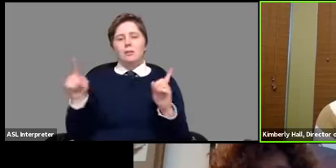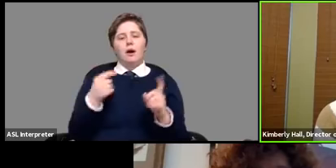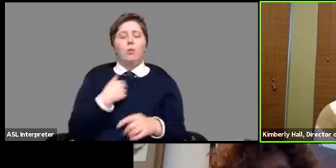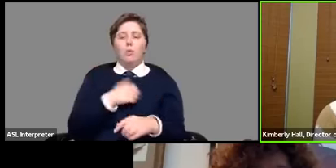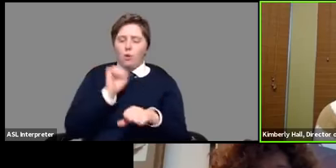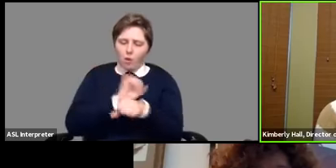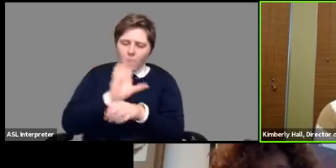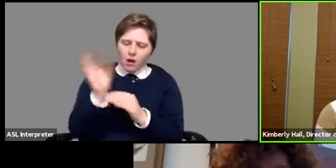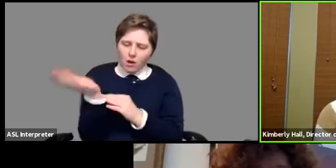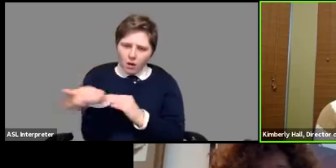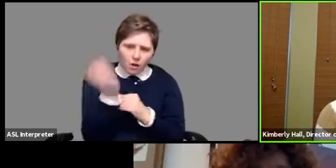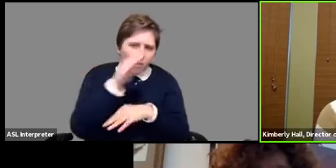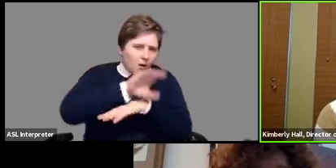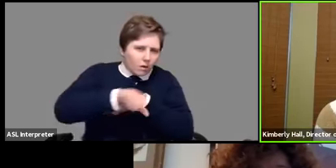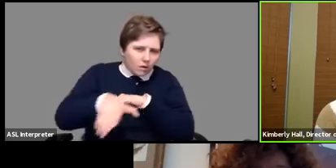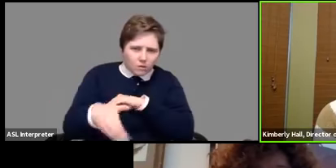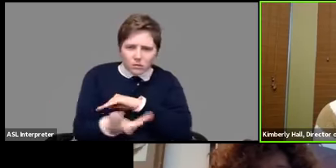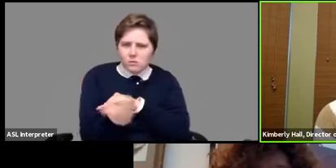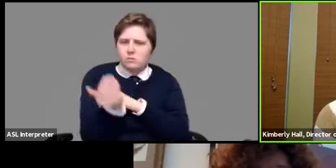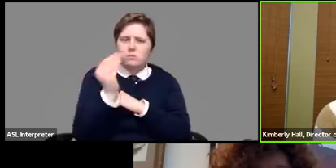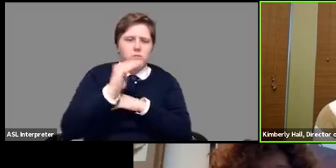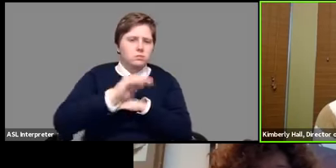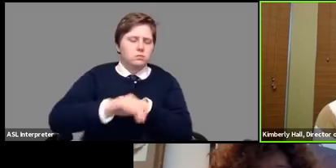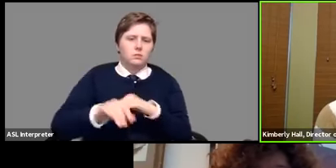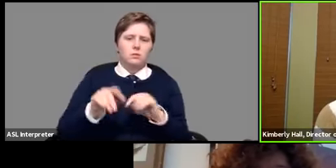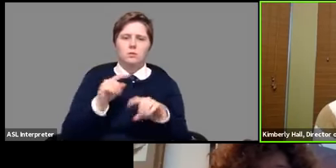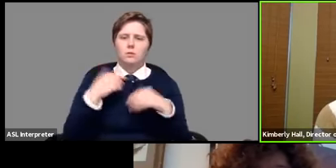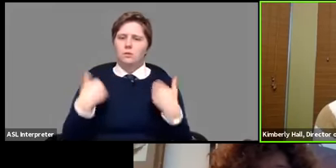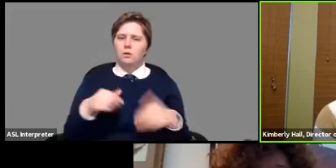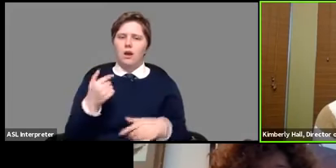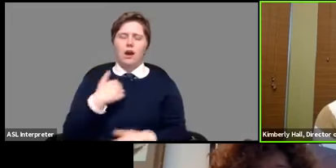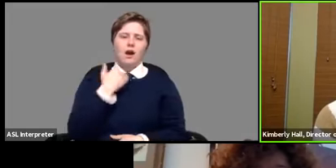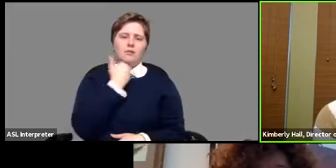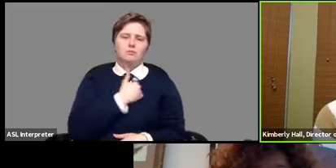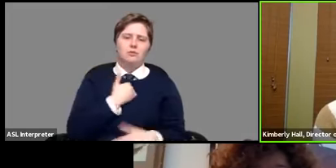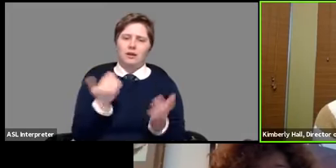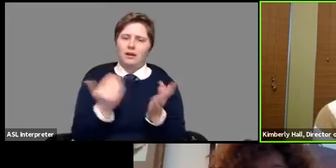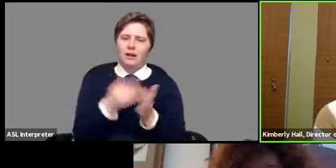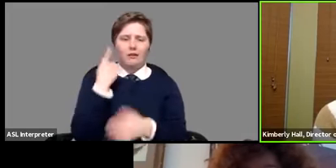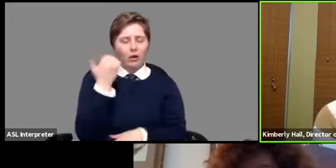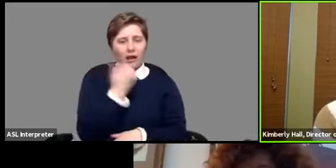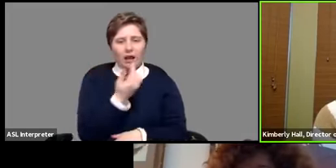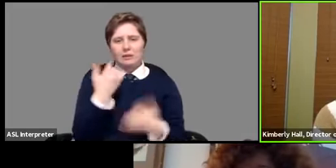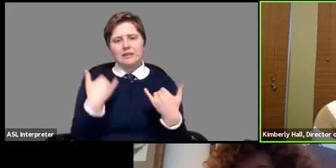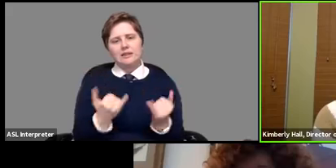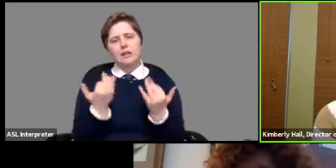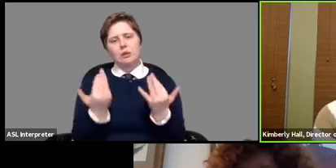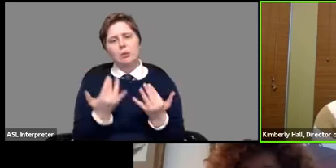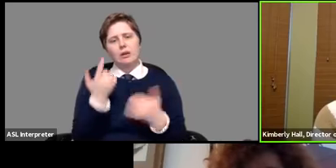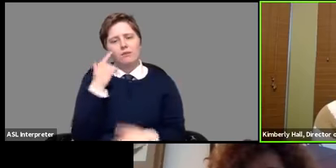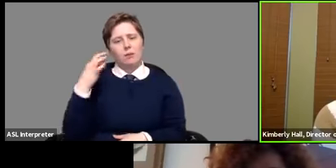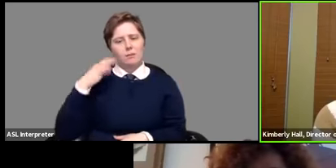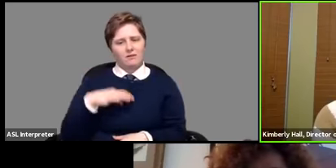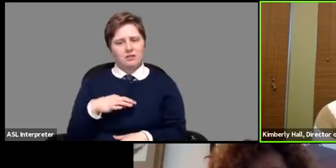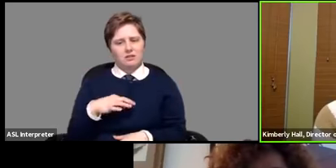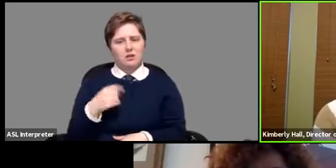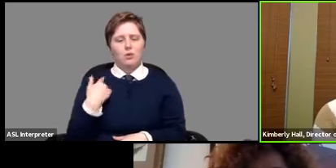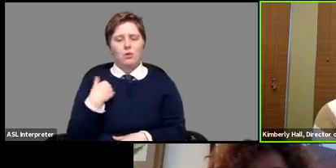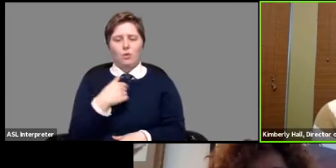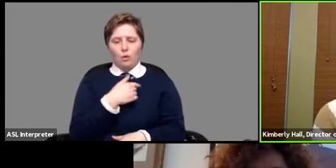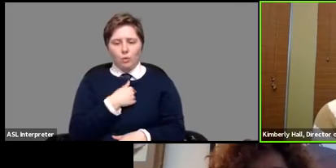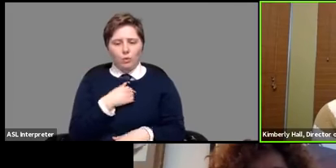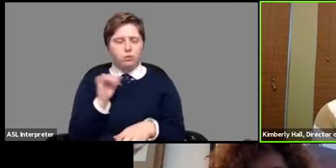and day on this and i i'm deeply sorry for anyone who is still waiting on those benefits we're we are exercising